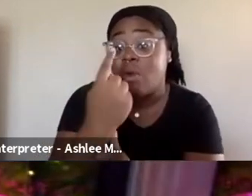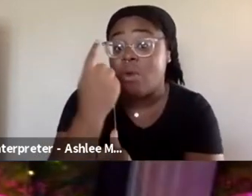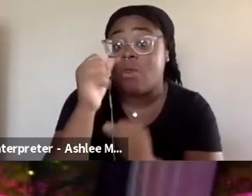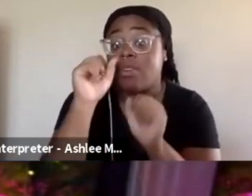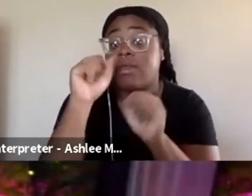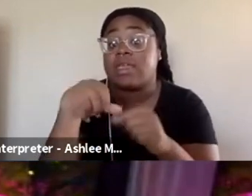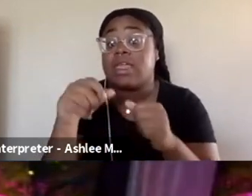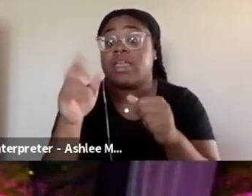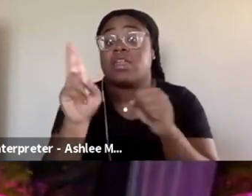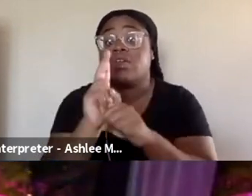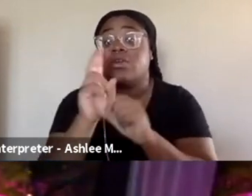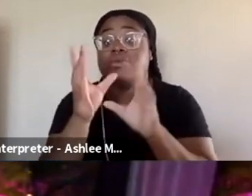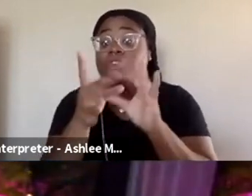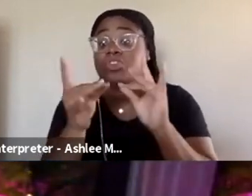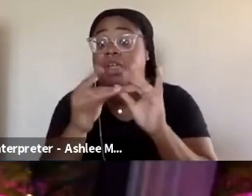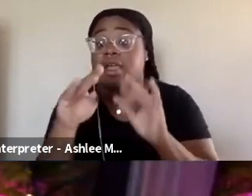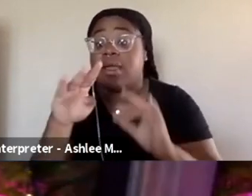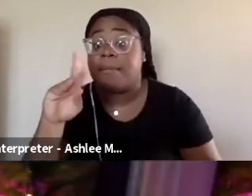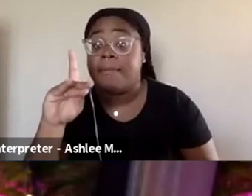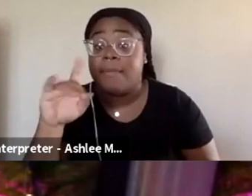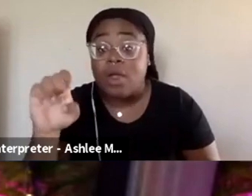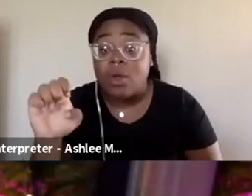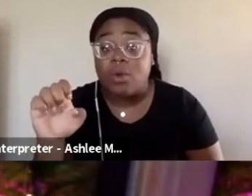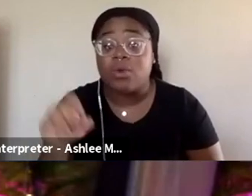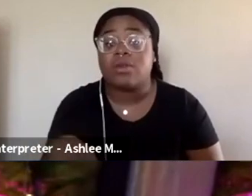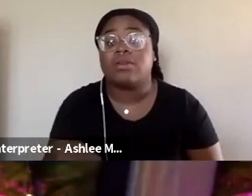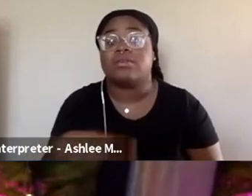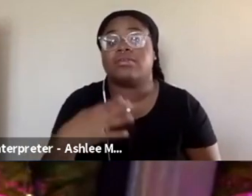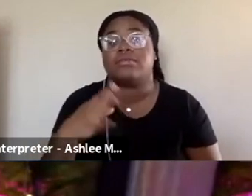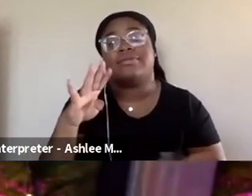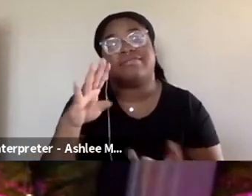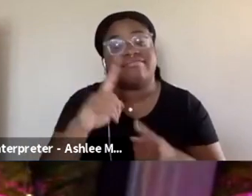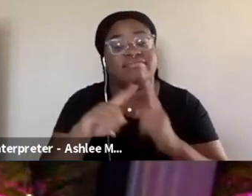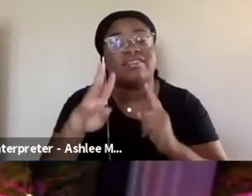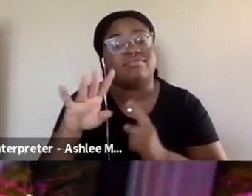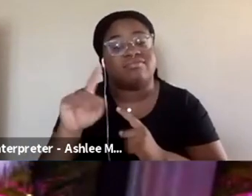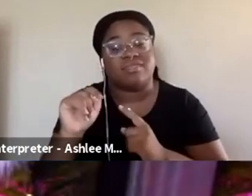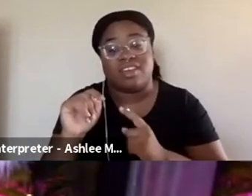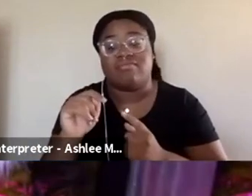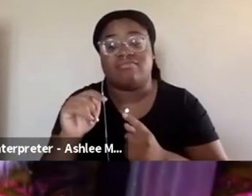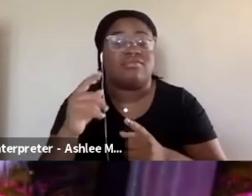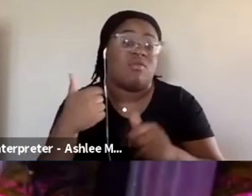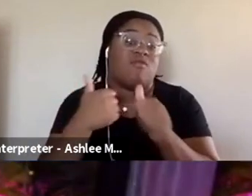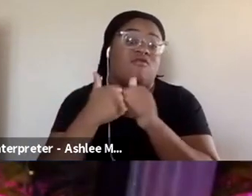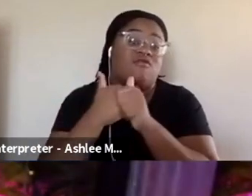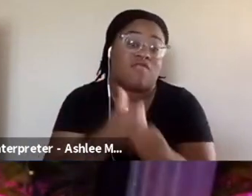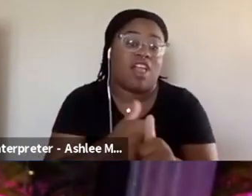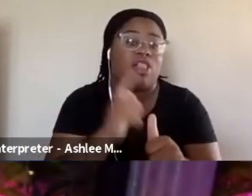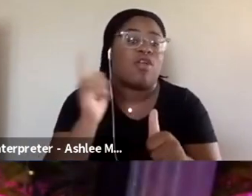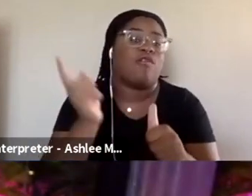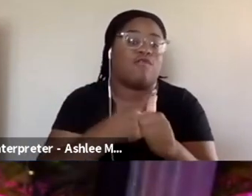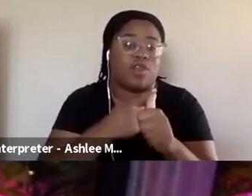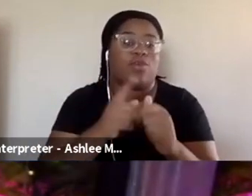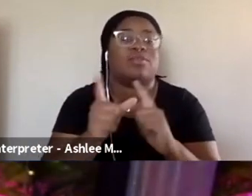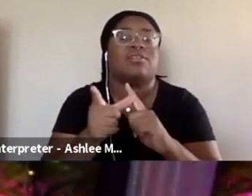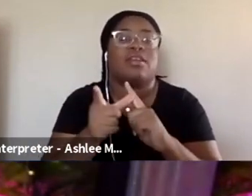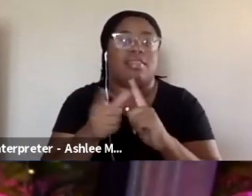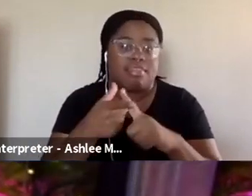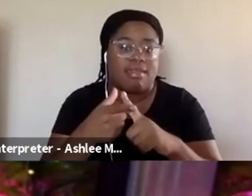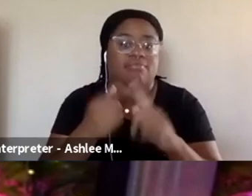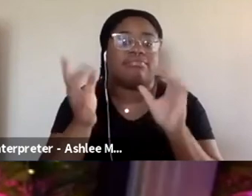use the chat mode. Typically, these bots are sophisticated enough to do that. They'll follow first before chatting.